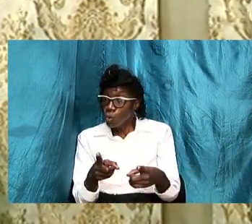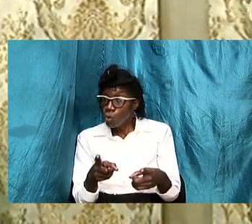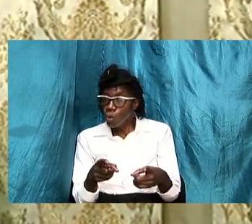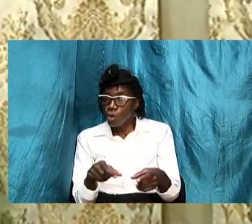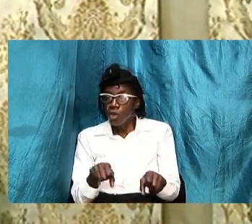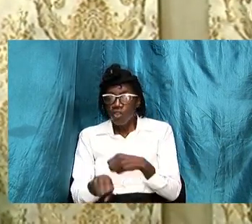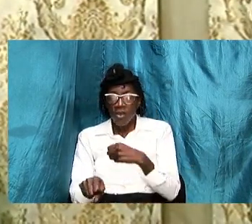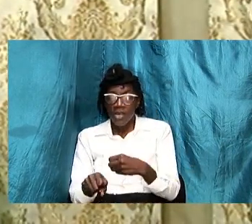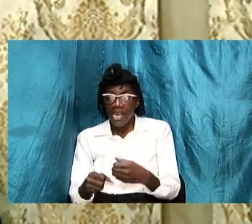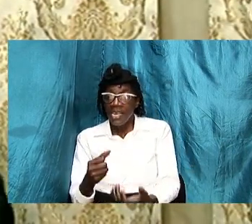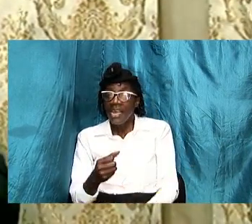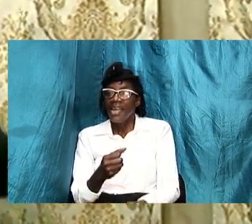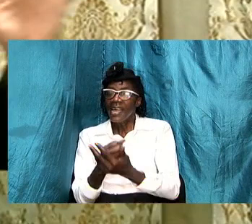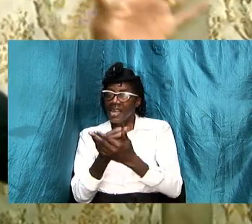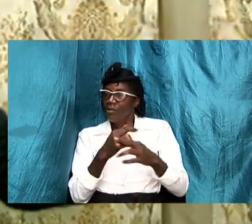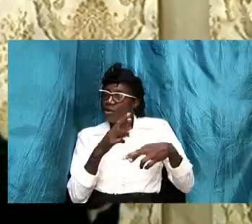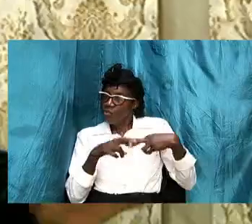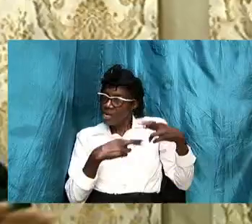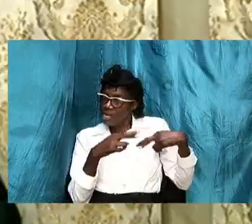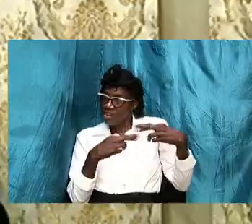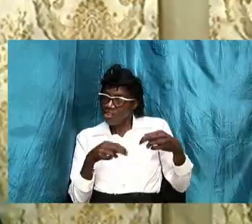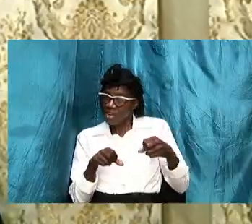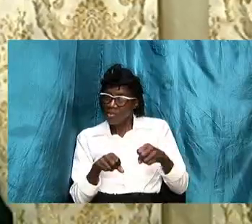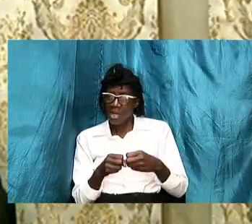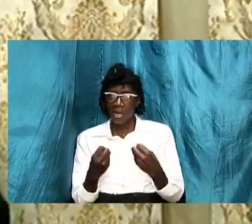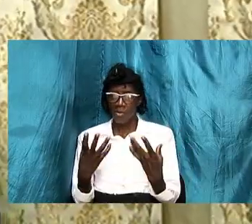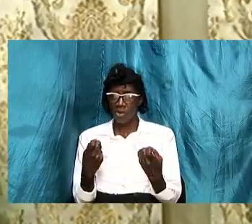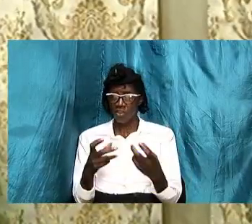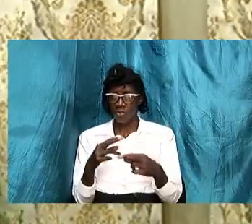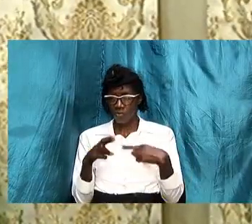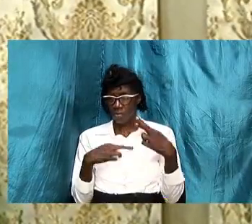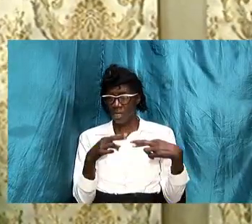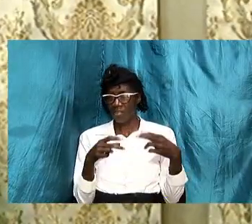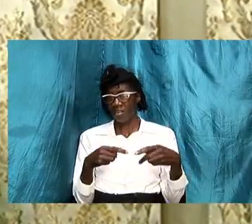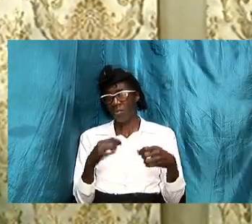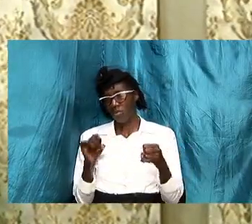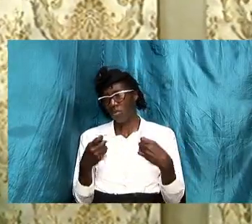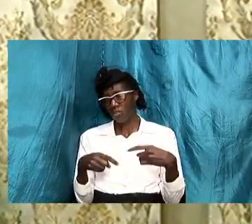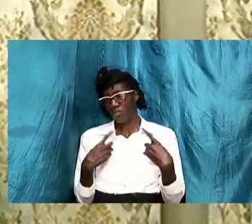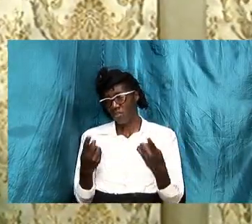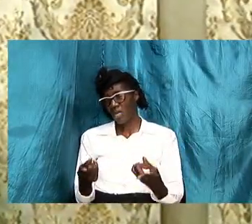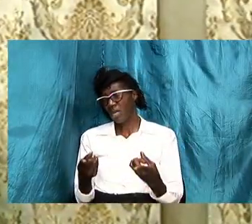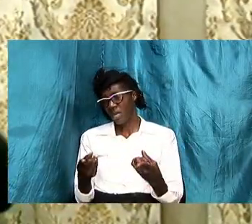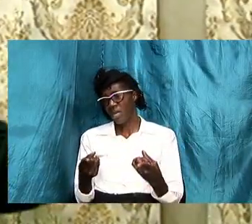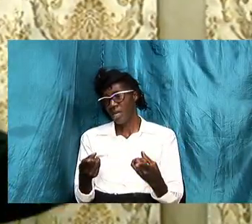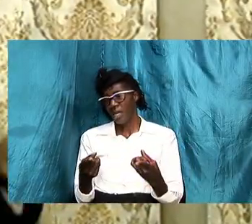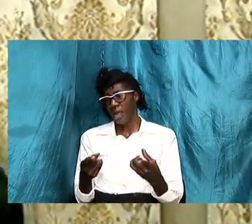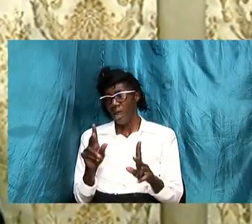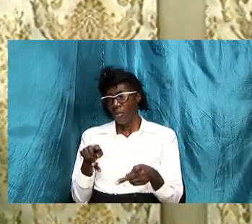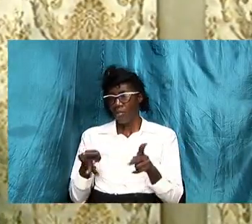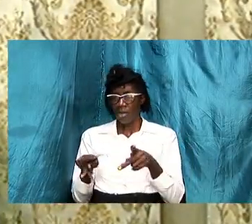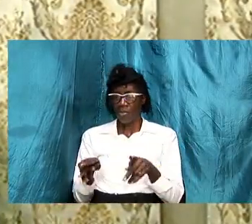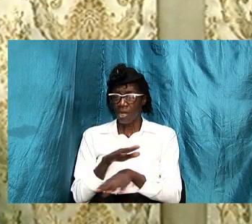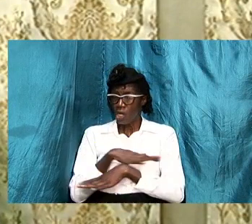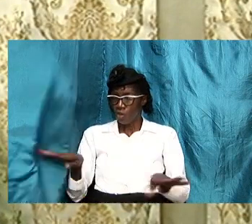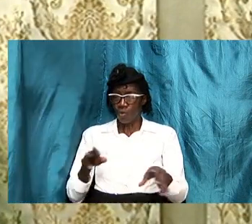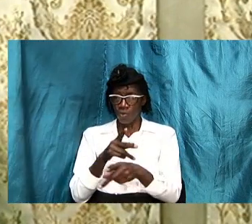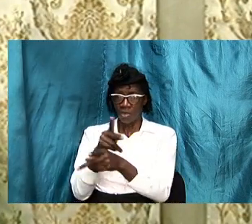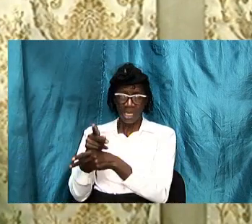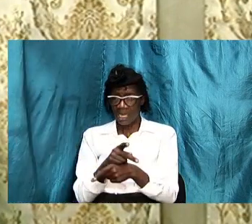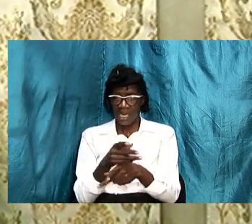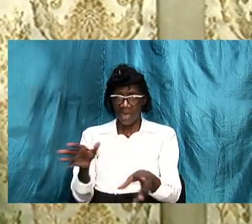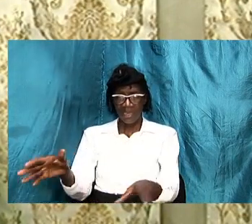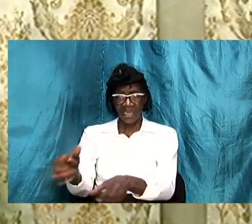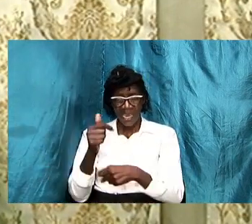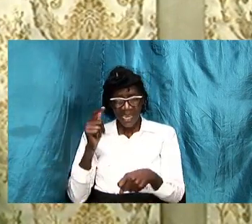enhance our relationship too many relationships are just going on and folks don't cheer to take the time out